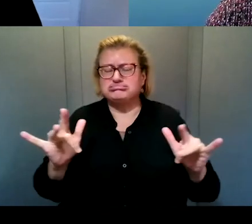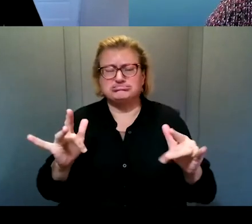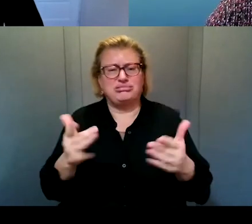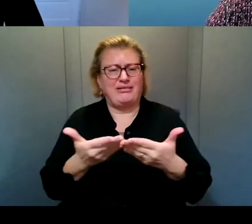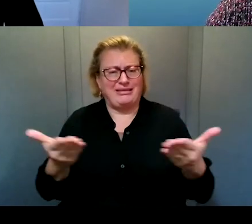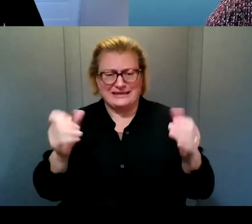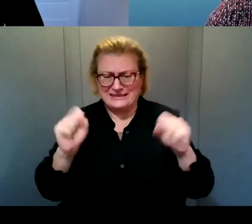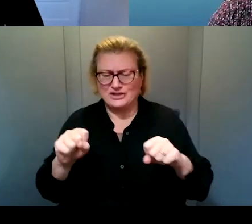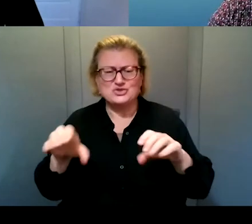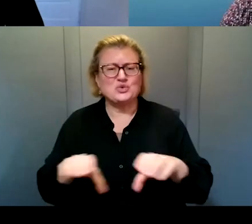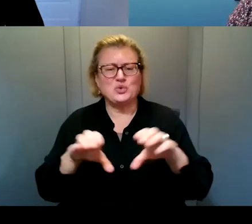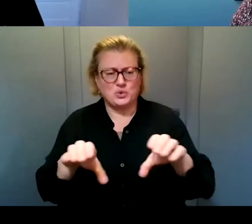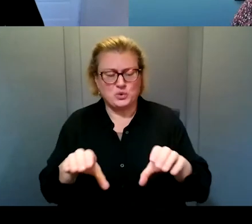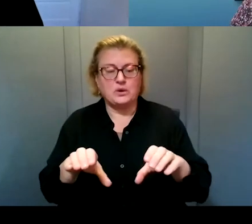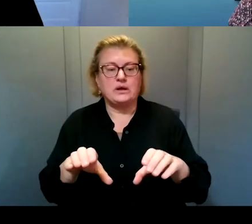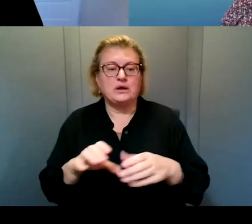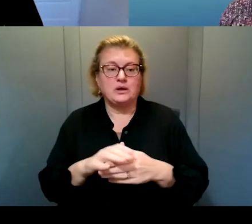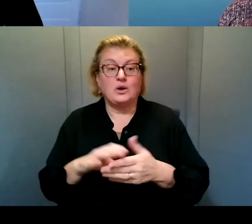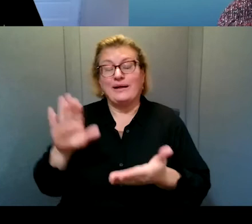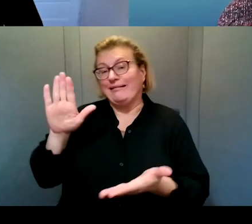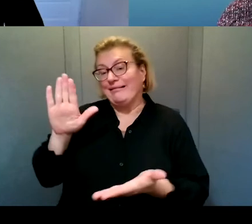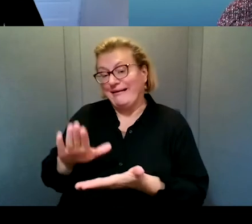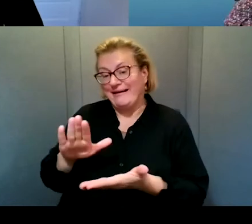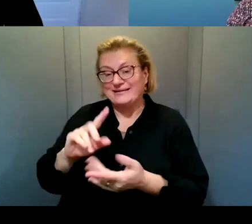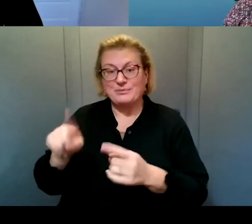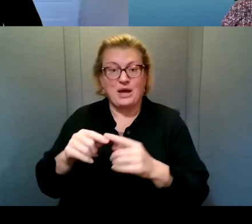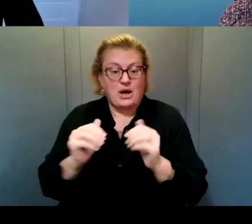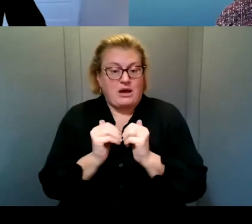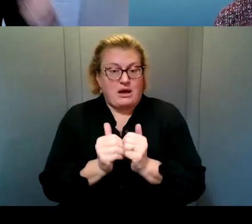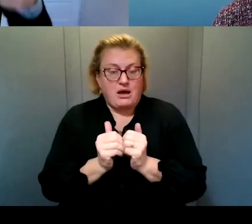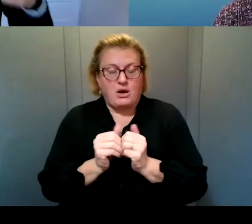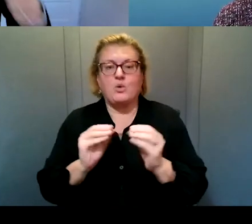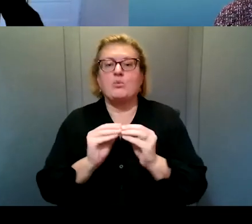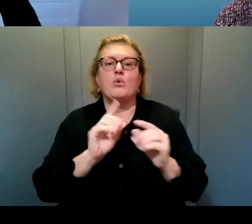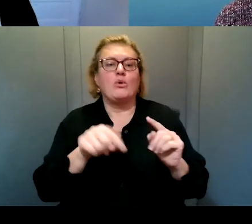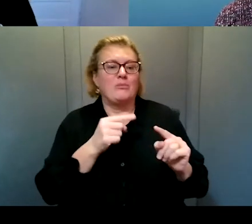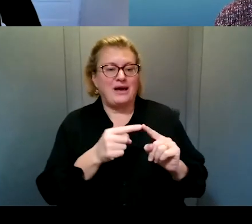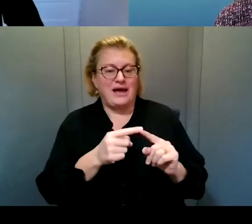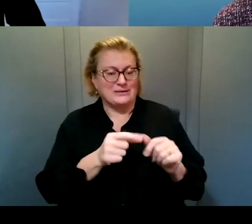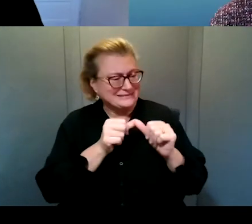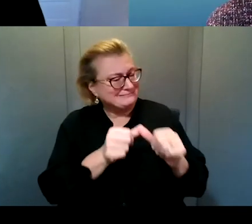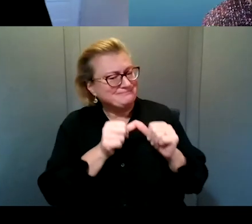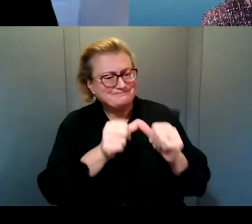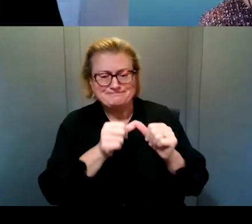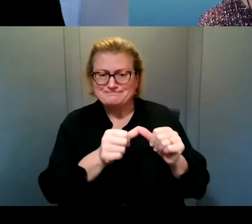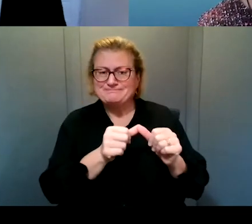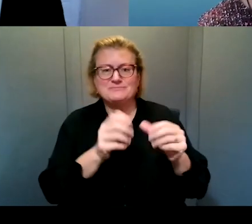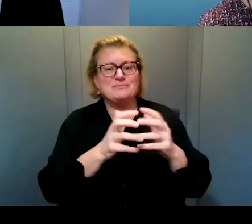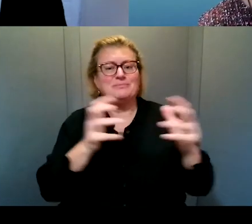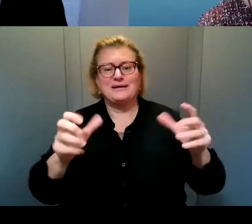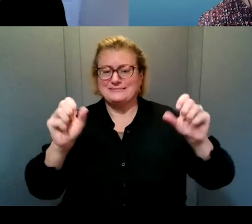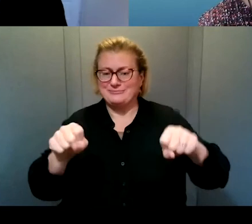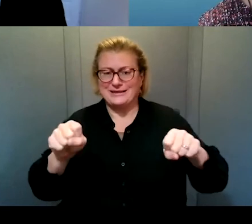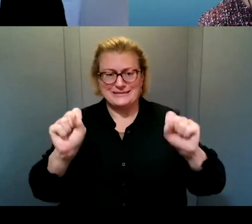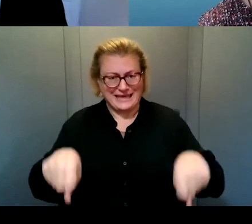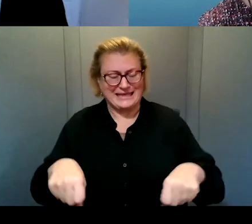so less about how to do it and more of just keep it up, do it, do it as much as you possibly